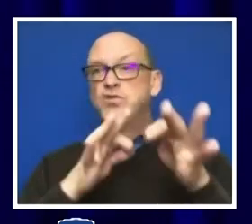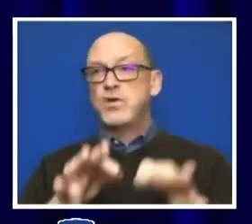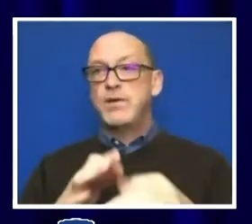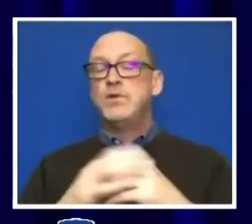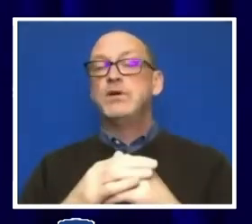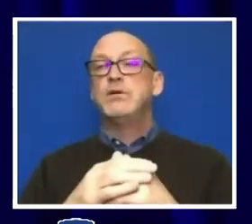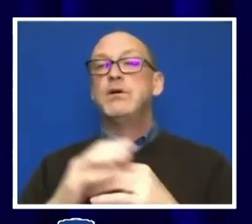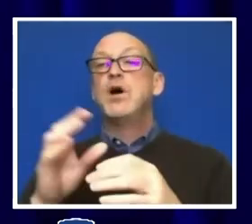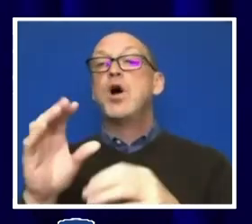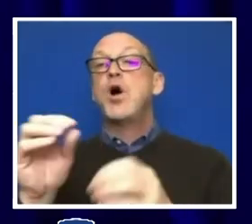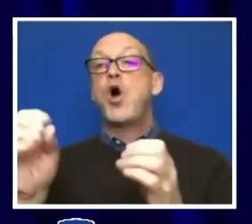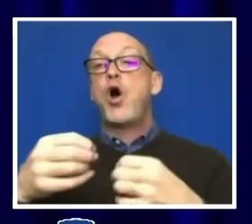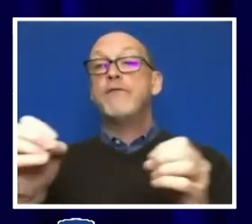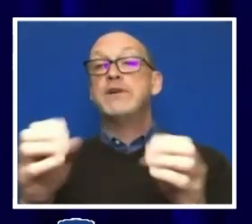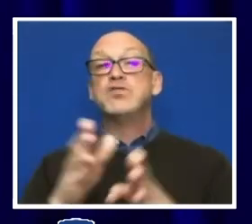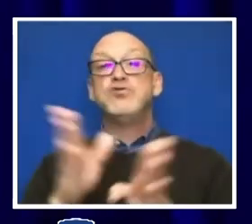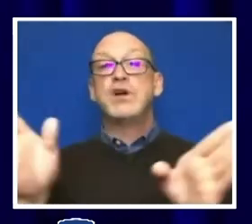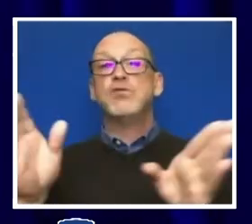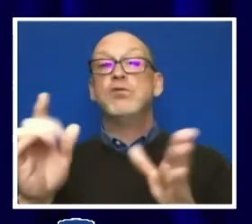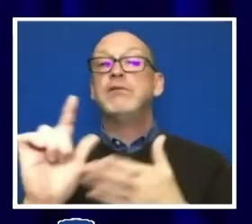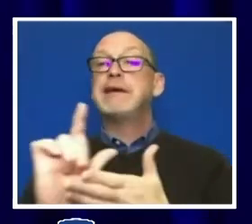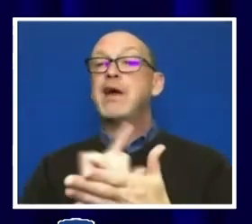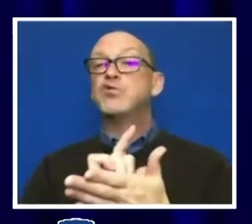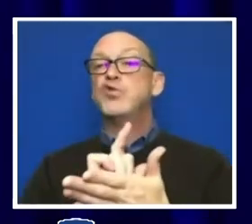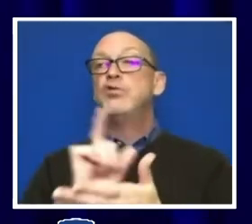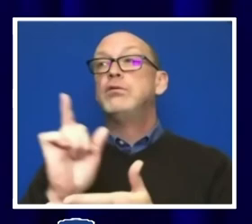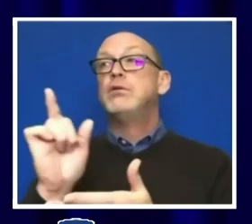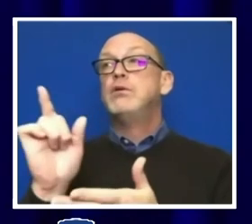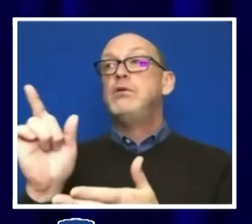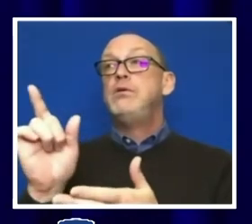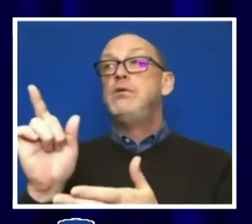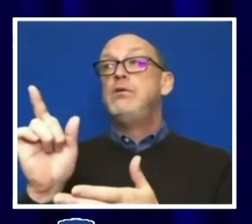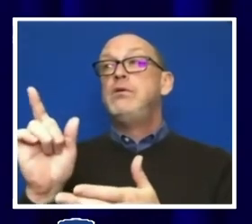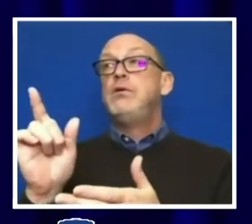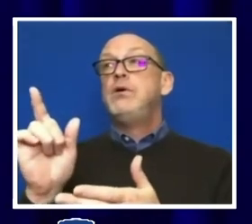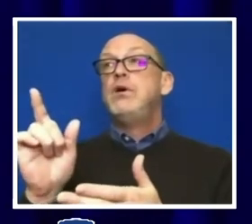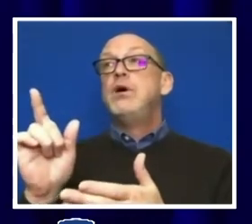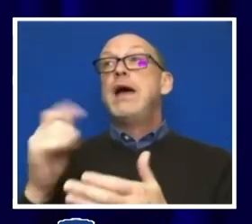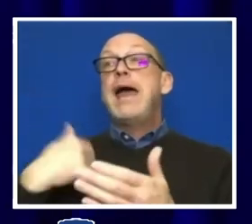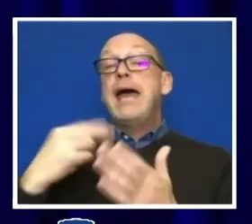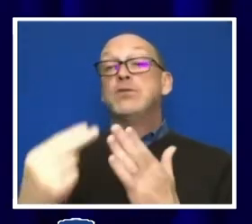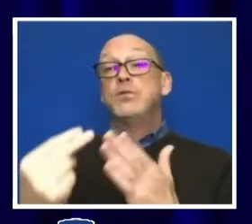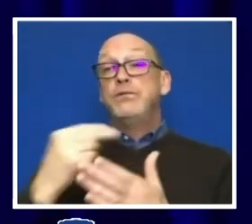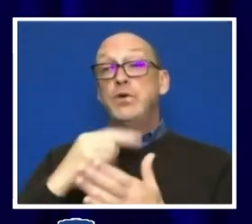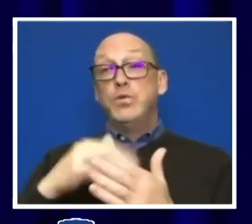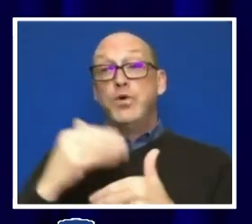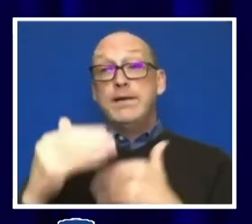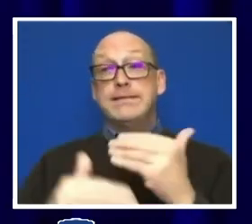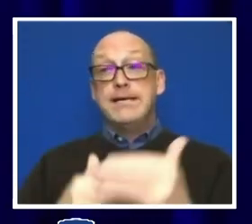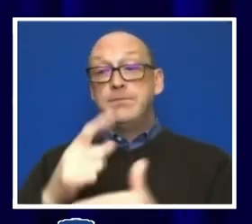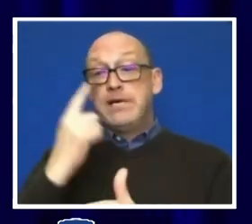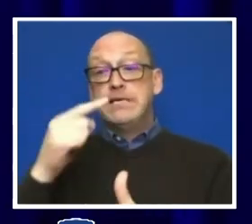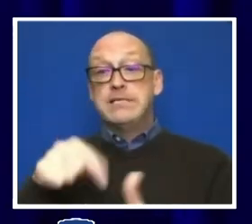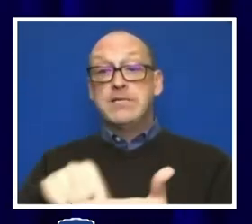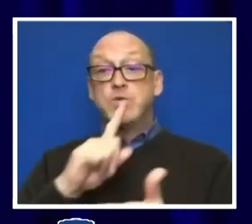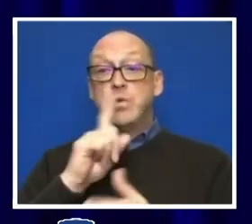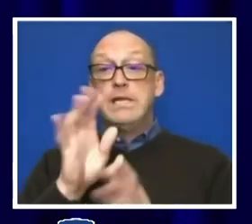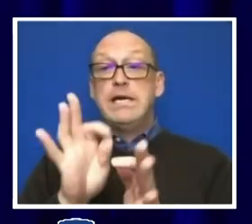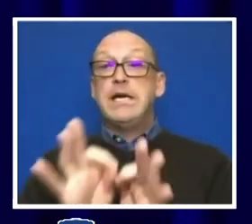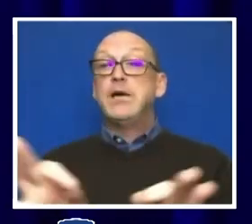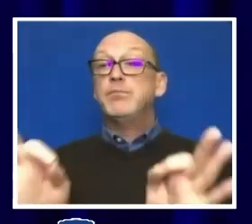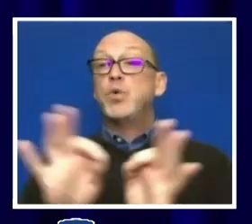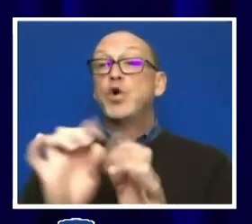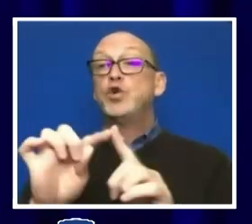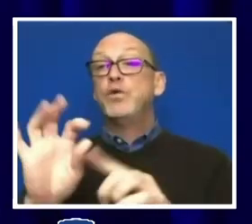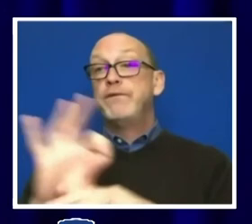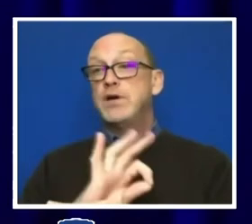General Counsel has this review process because this is very important to the functioning of